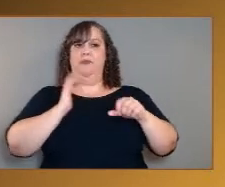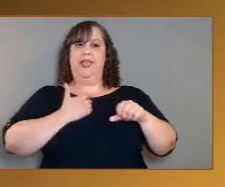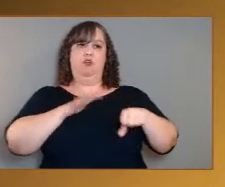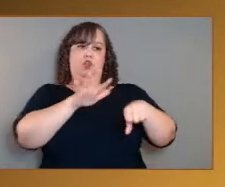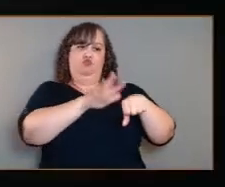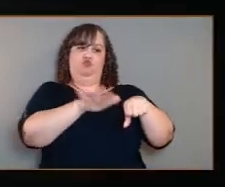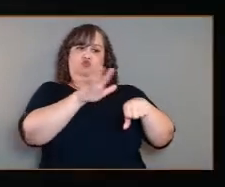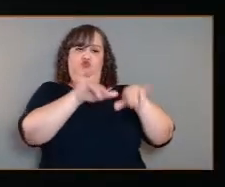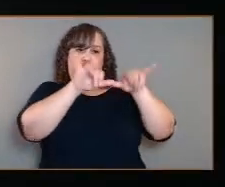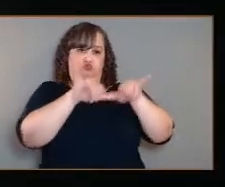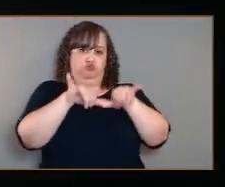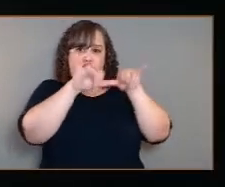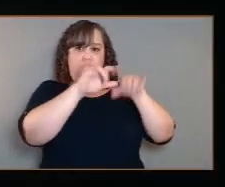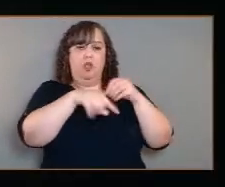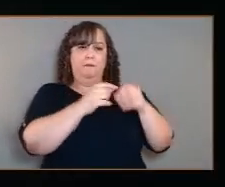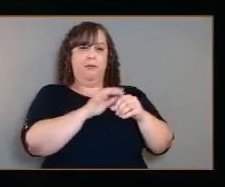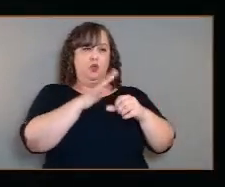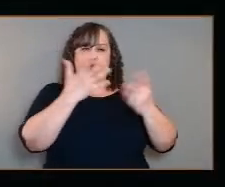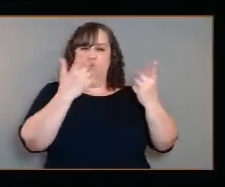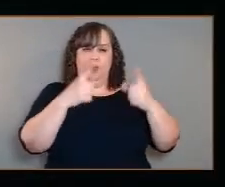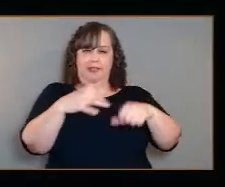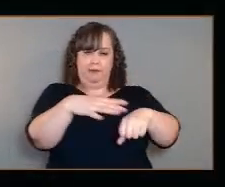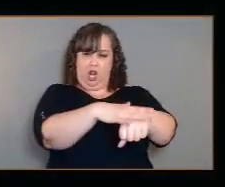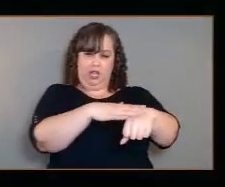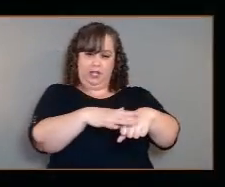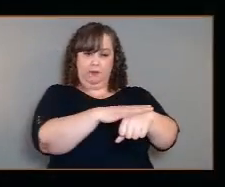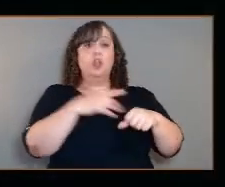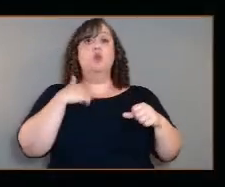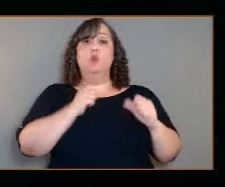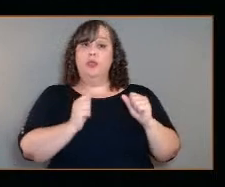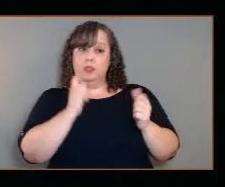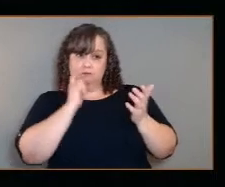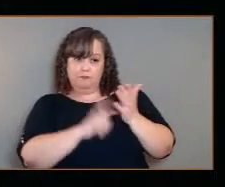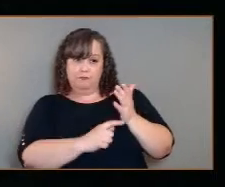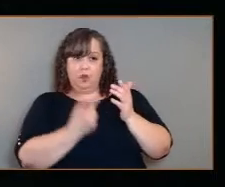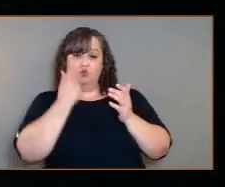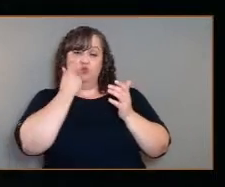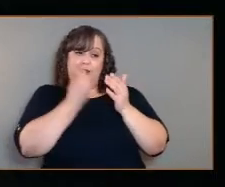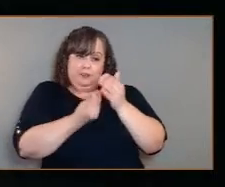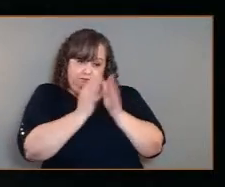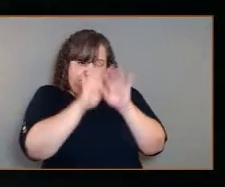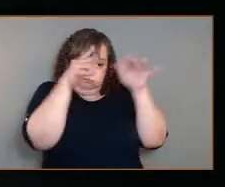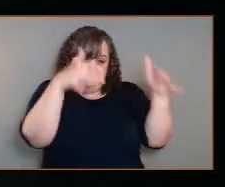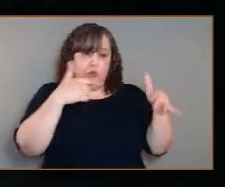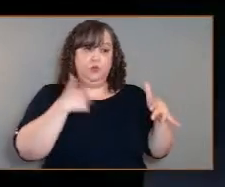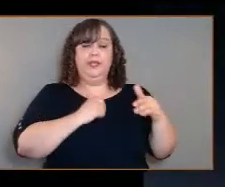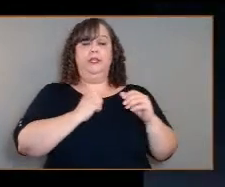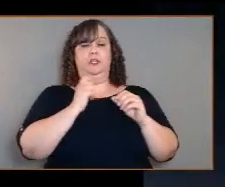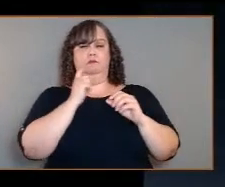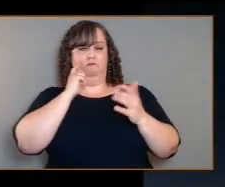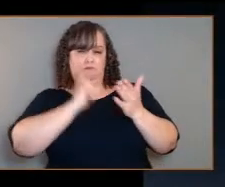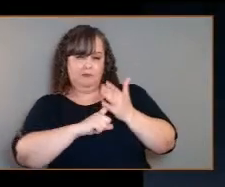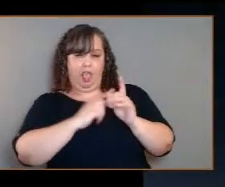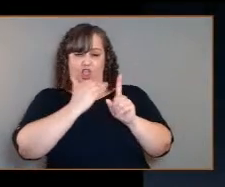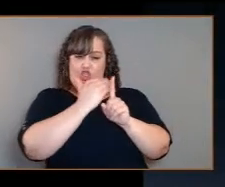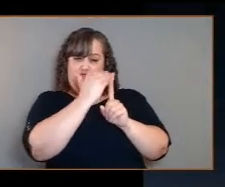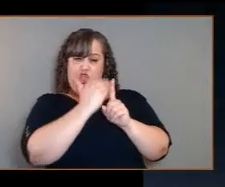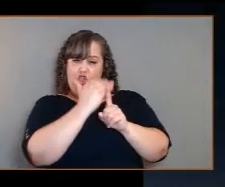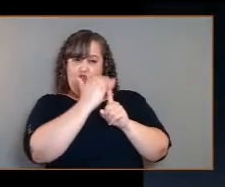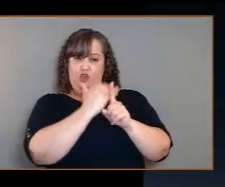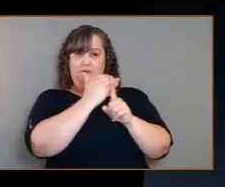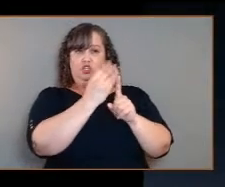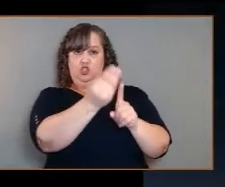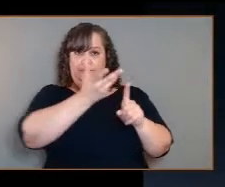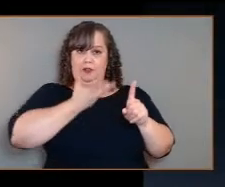We use that data to look for recent volcanism. We can get thermal signature of active volcanism. We will be looking for gases